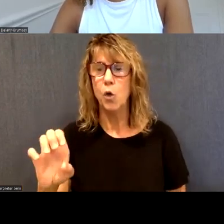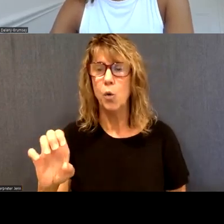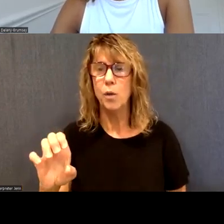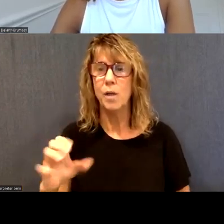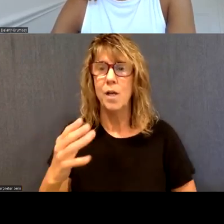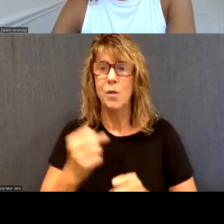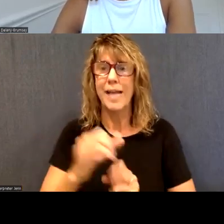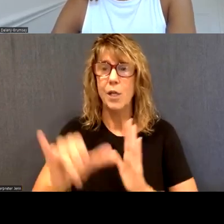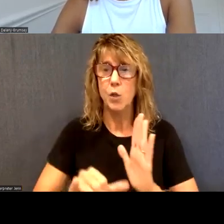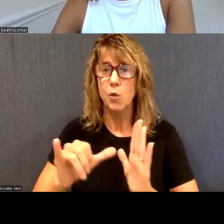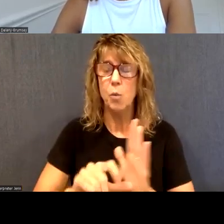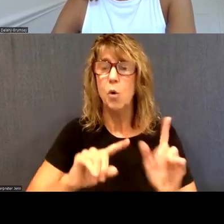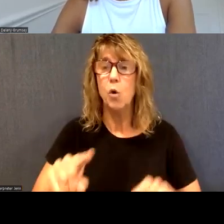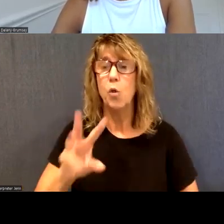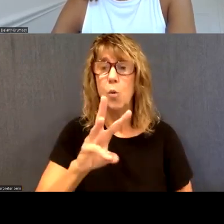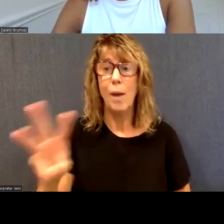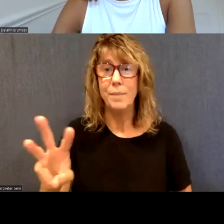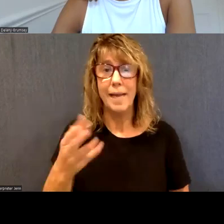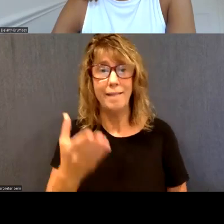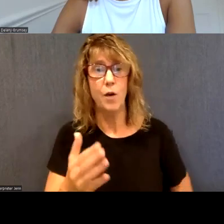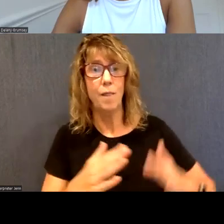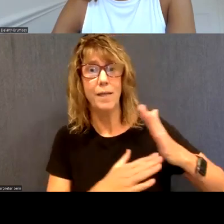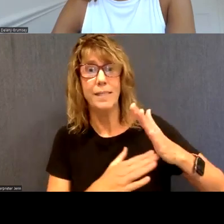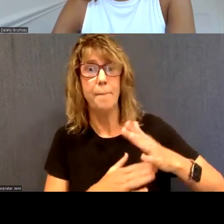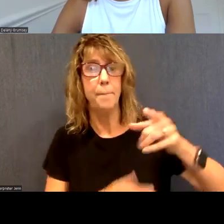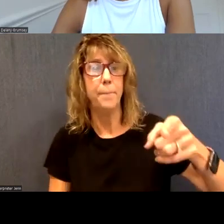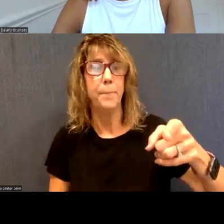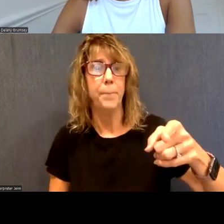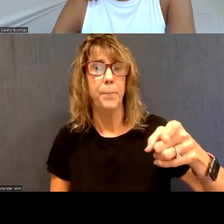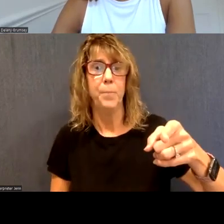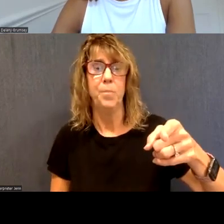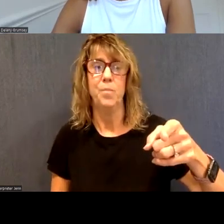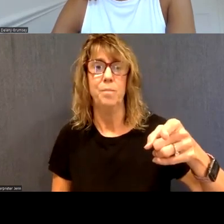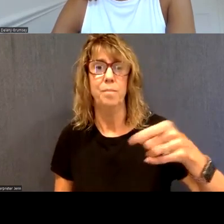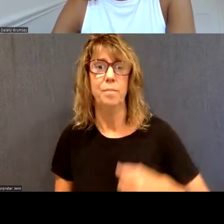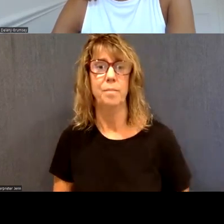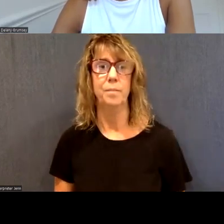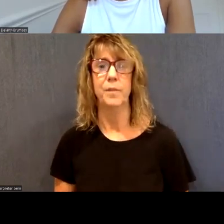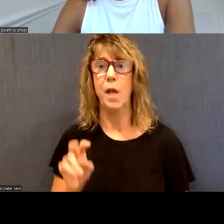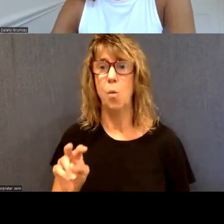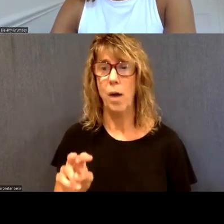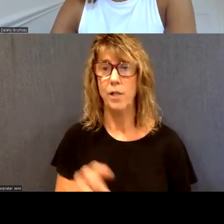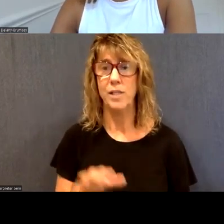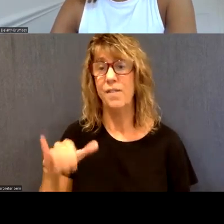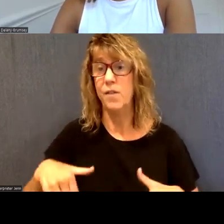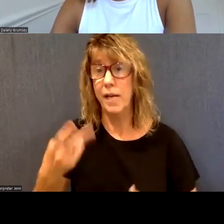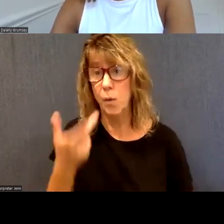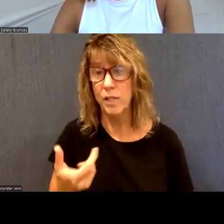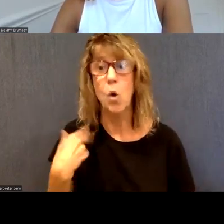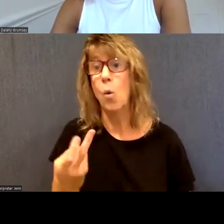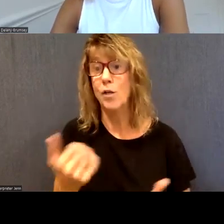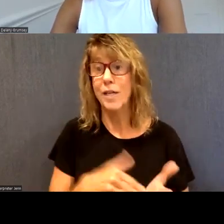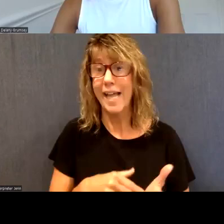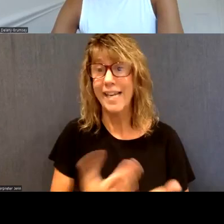or go to the website there on the top of the slide and take a look if you haven't seen it or watch it